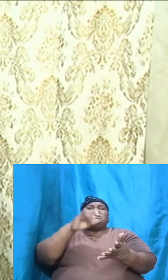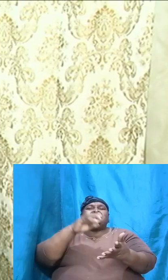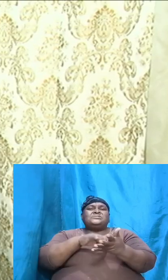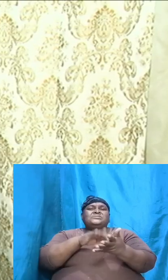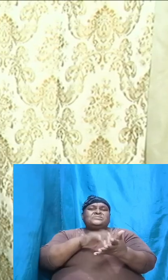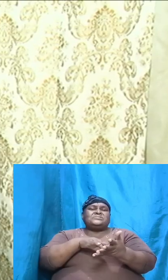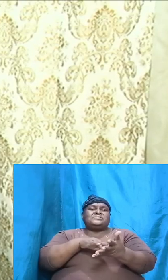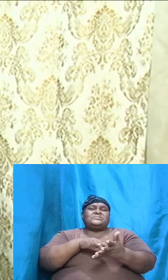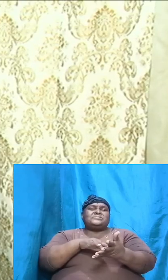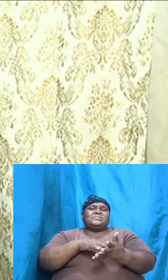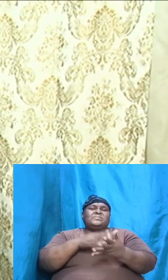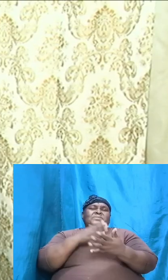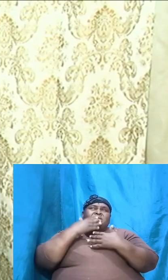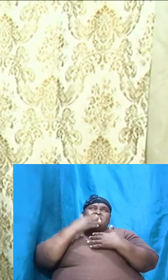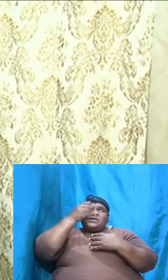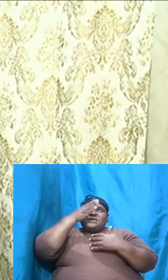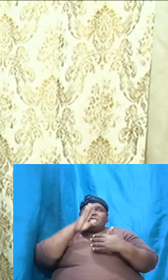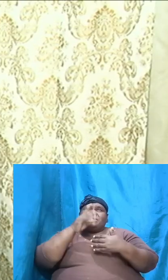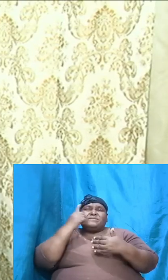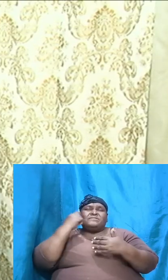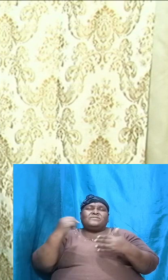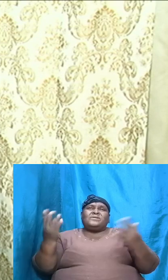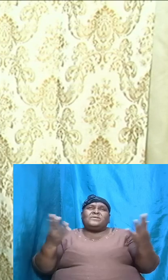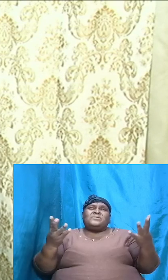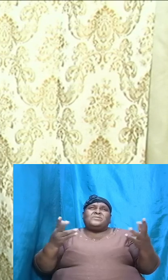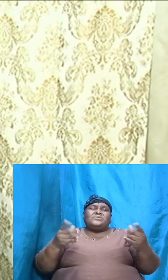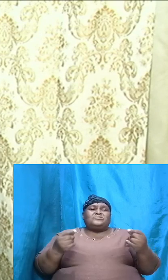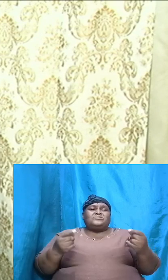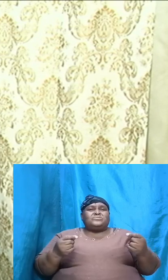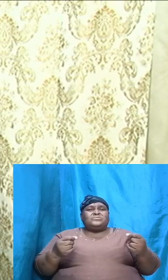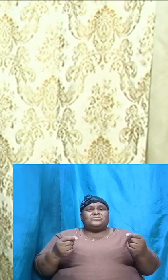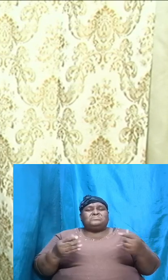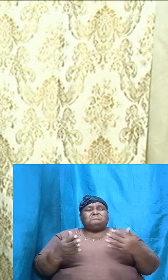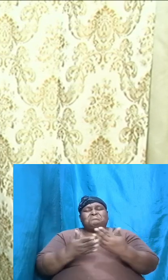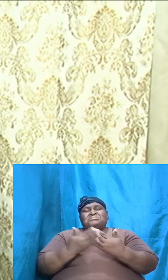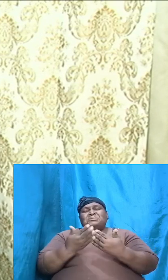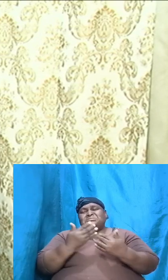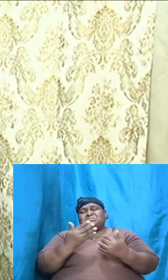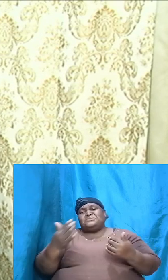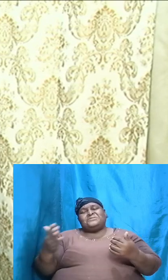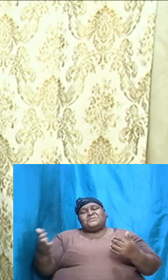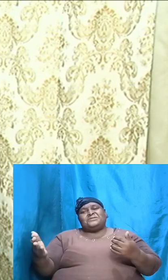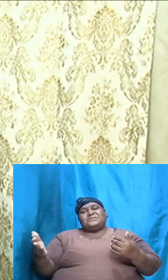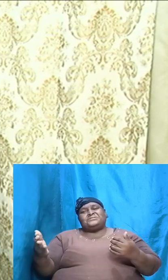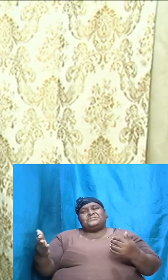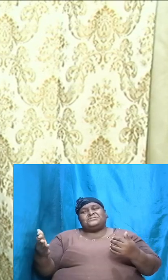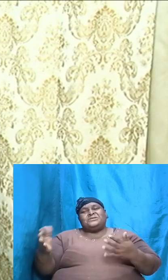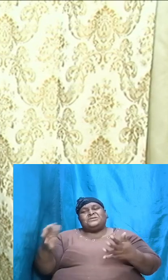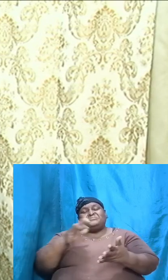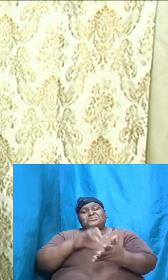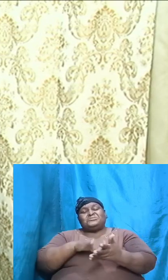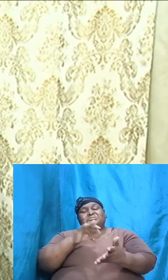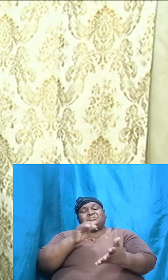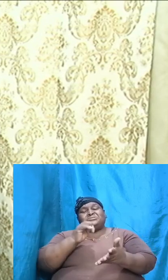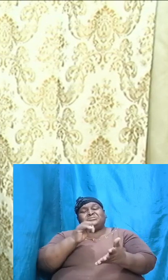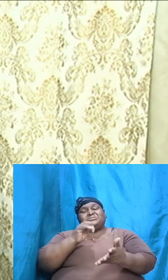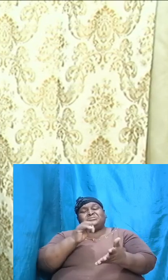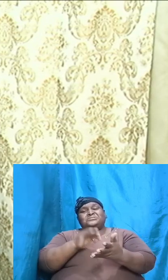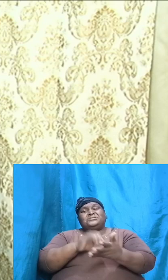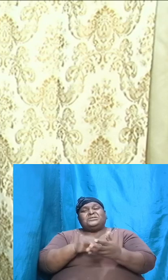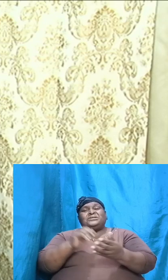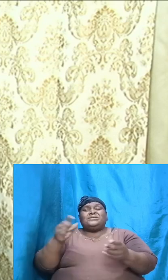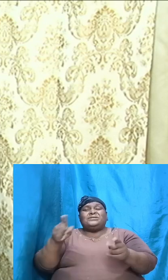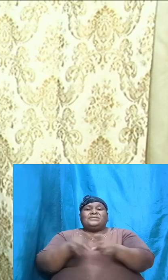what he has been doing. The simple things that we have been looking at as we go through the book of